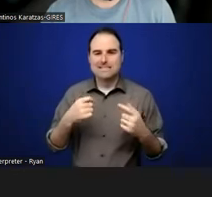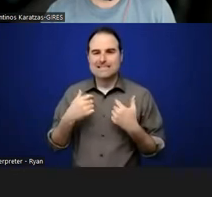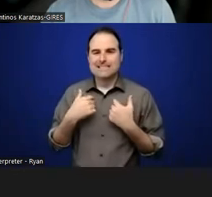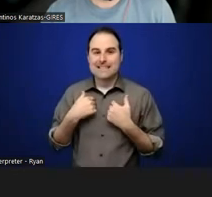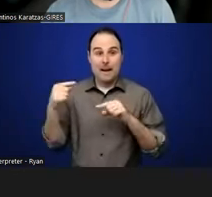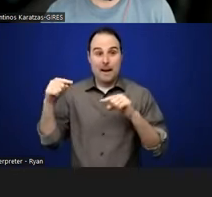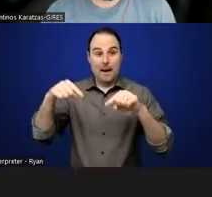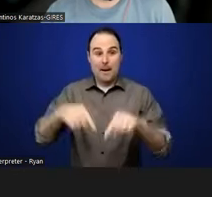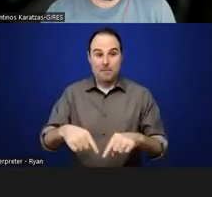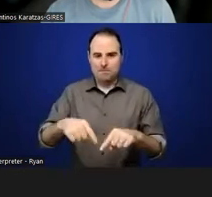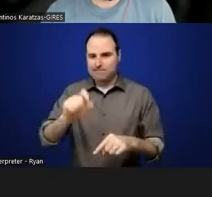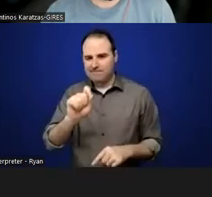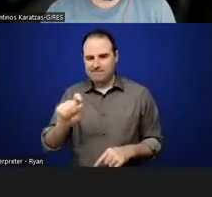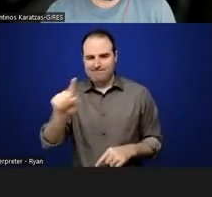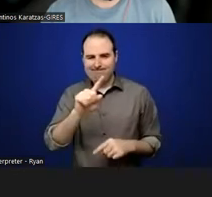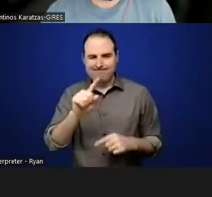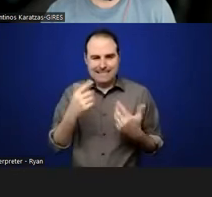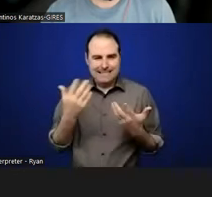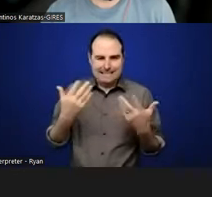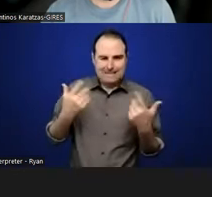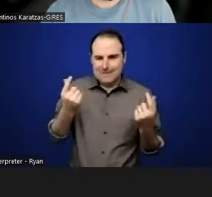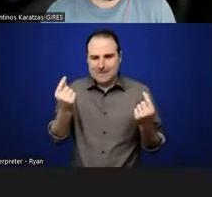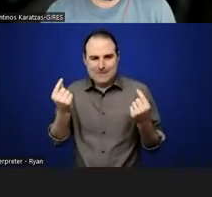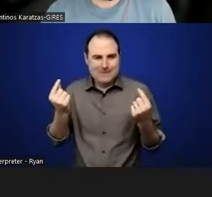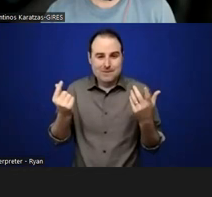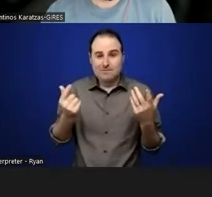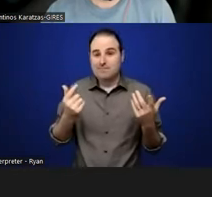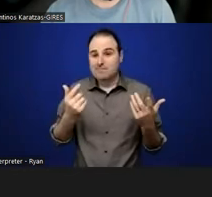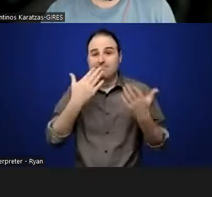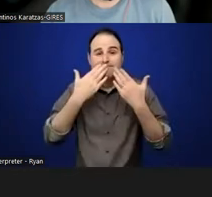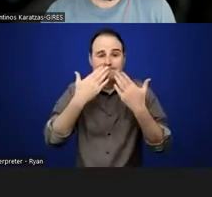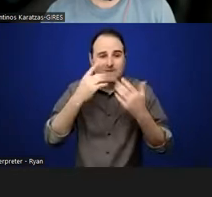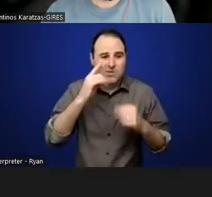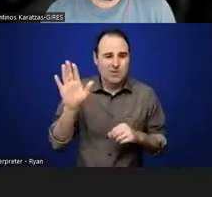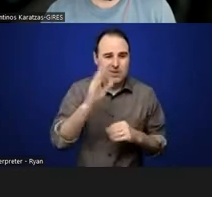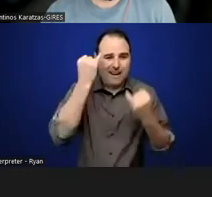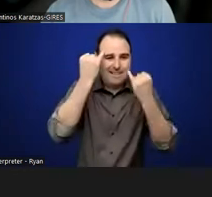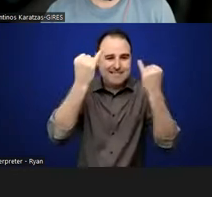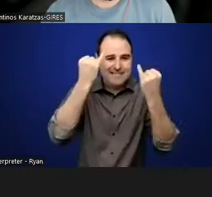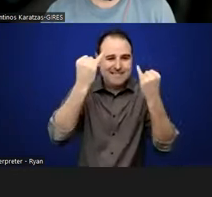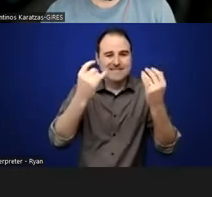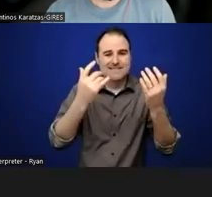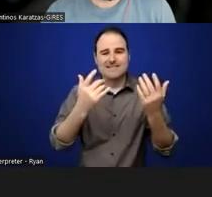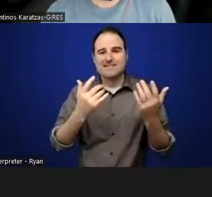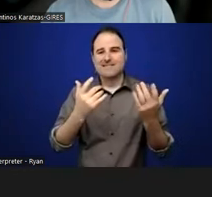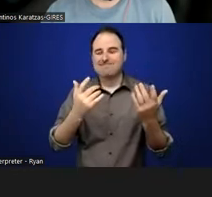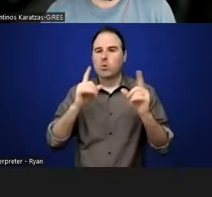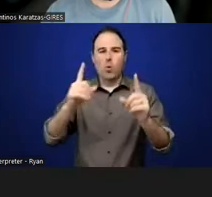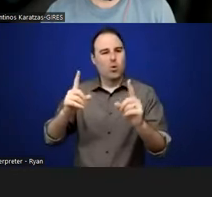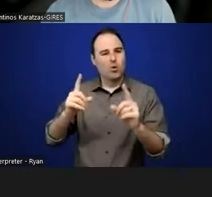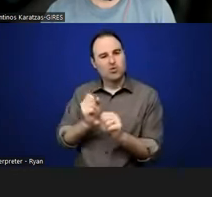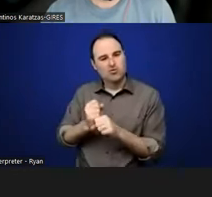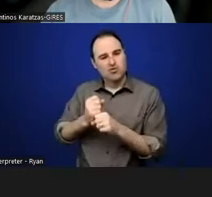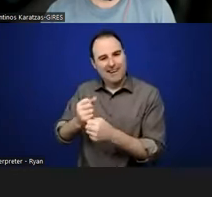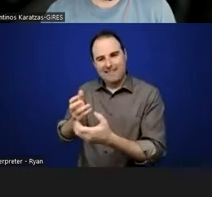I thank you for some of your ideas with the, the way the audience is great, like to create dialogues with audiences, but also it's the interviewers, like the